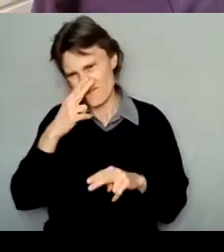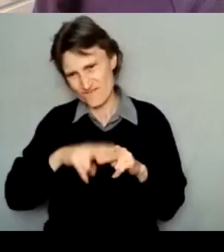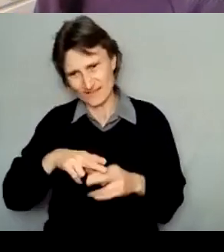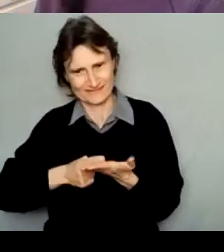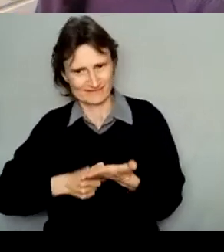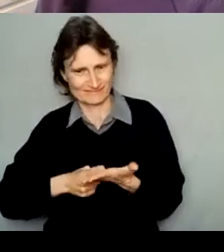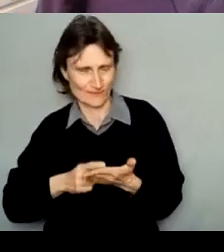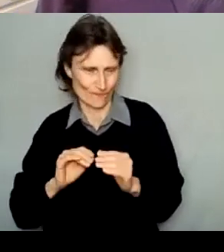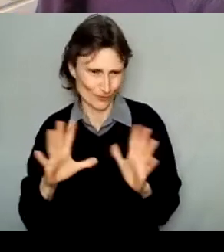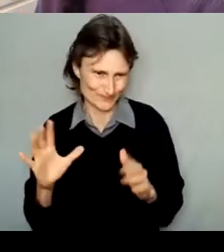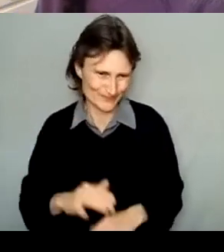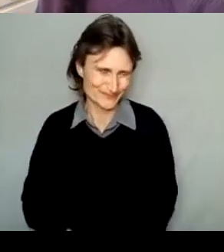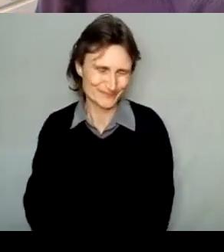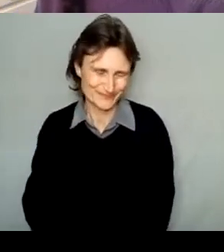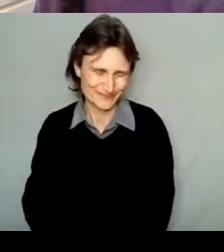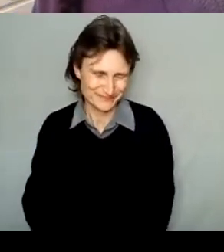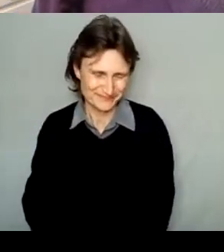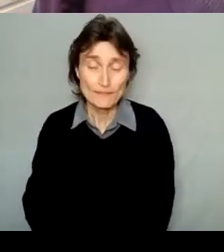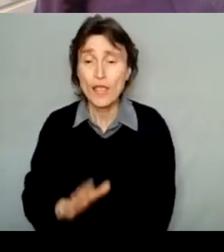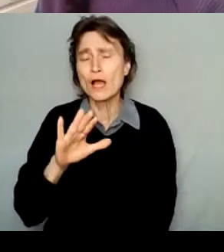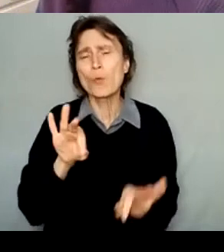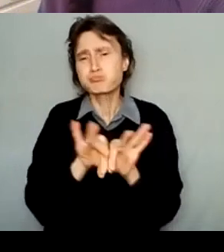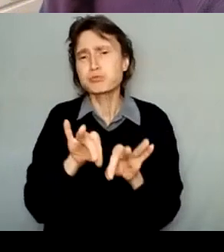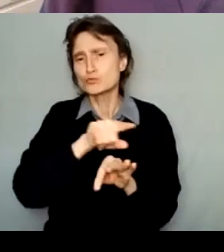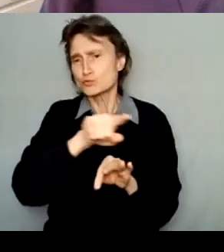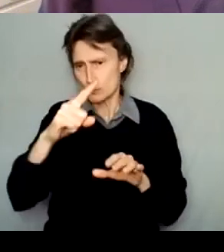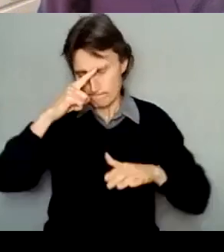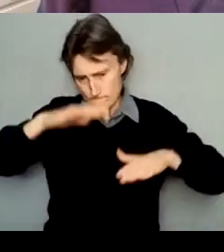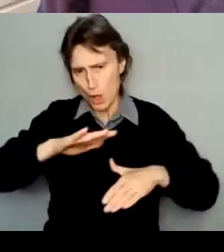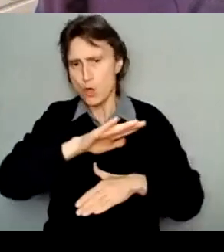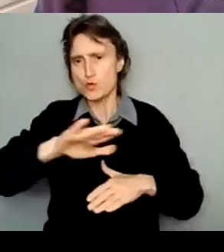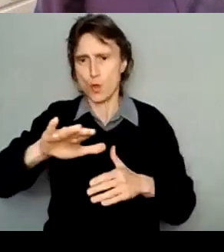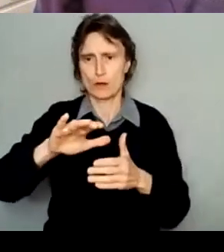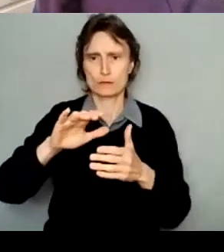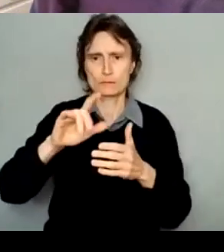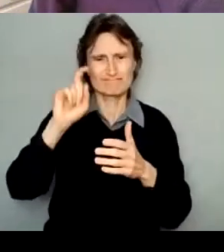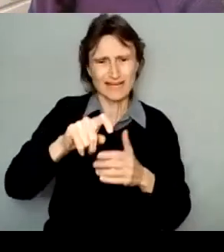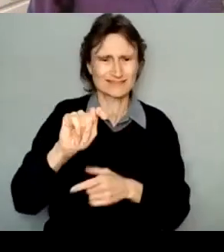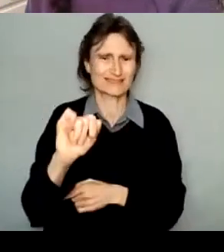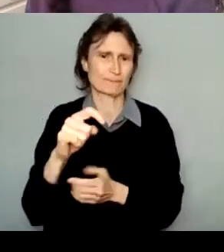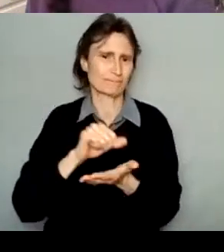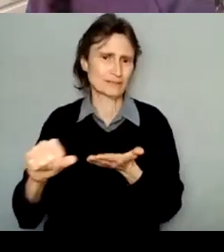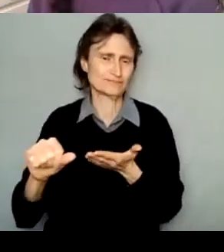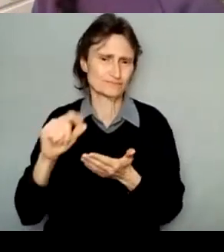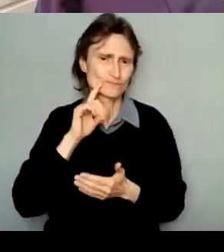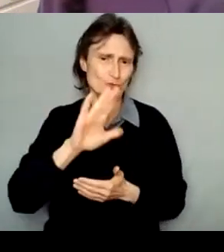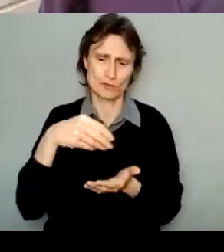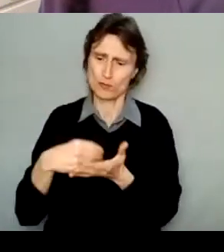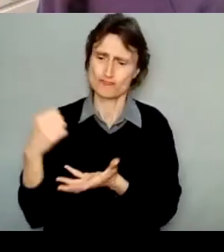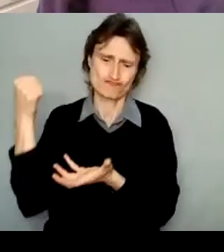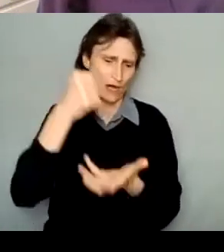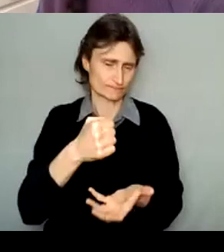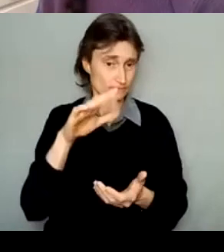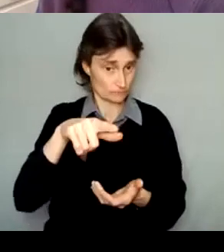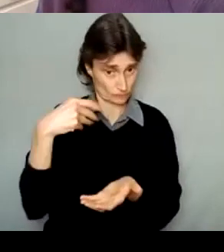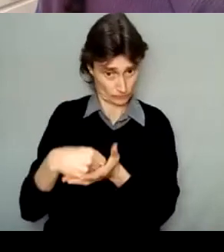It's important to consider the tax implications of receiving a grant. If you're an individual, or receiving a grant on behalf